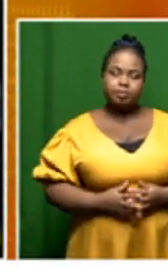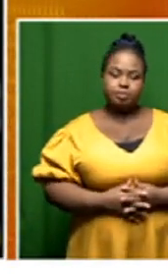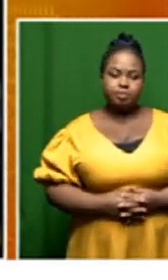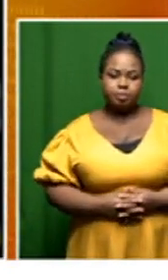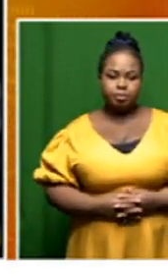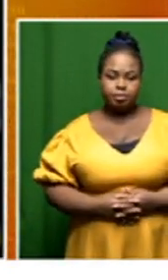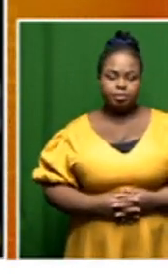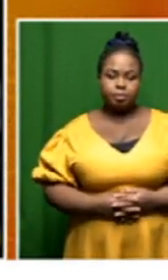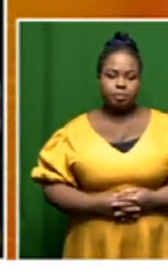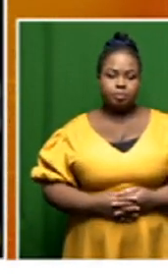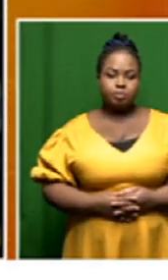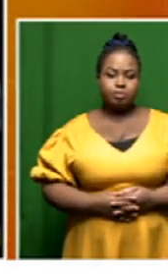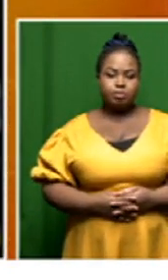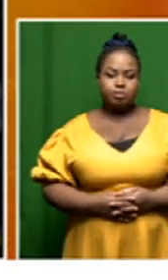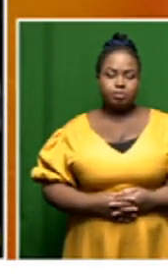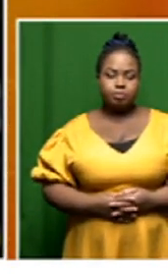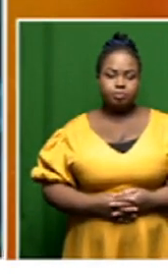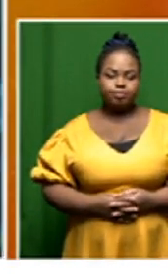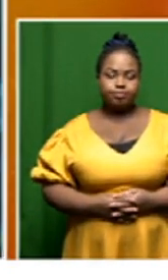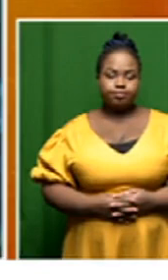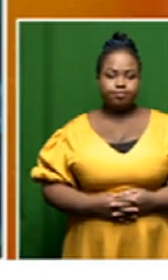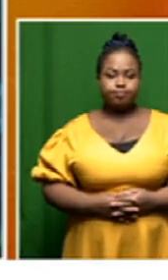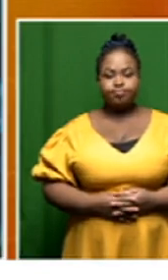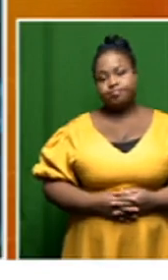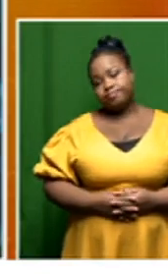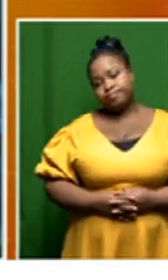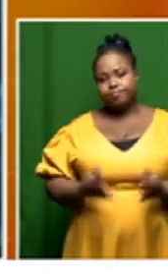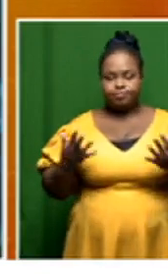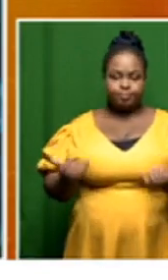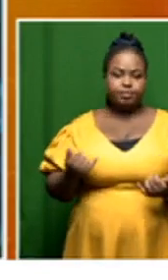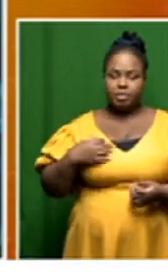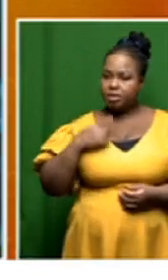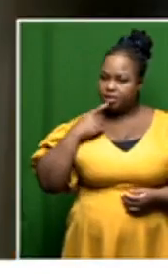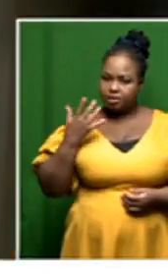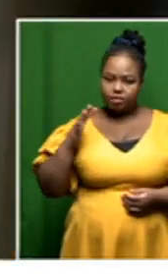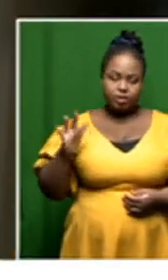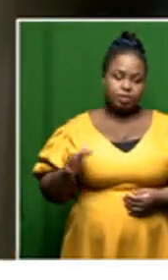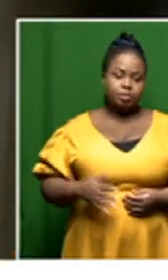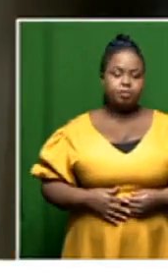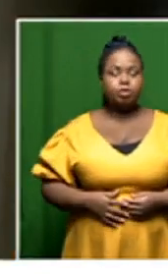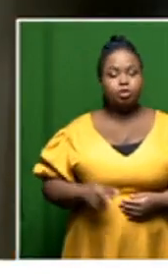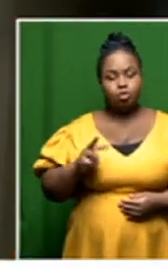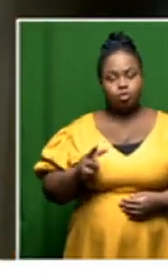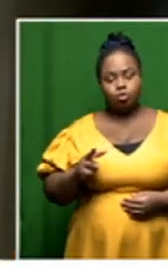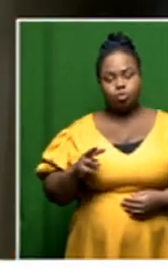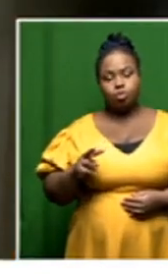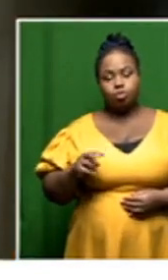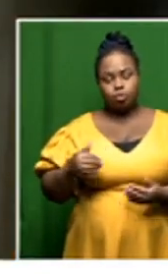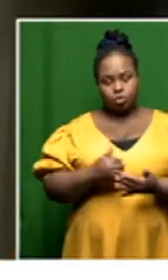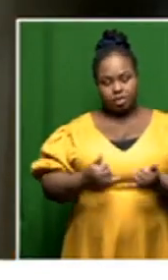that process well as i said the npa has missed two deadlines